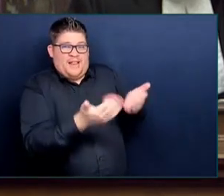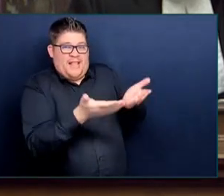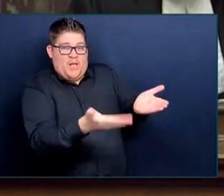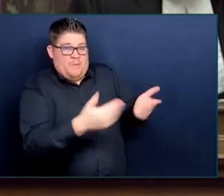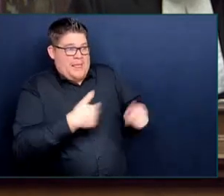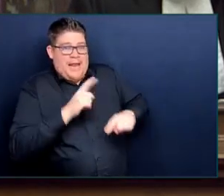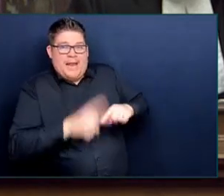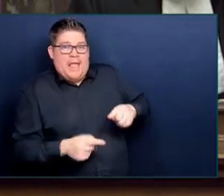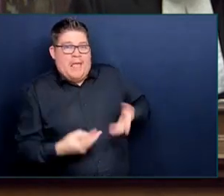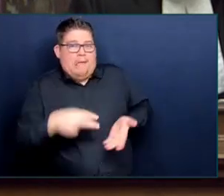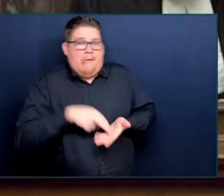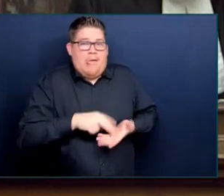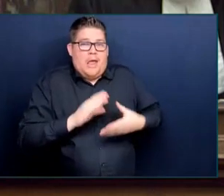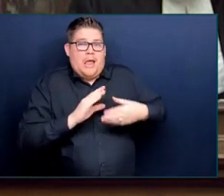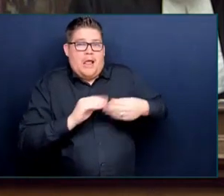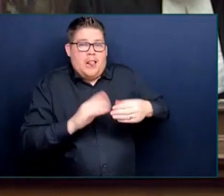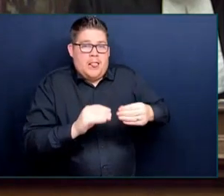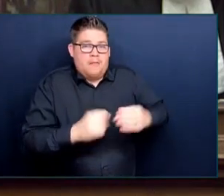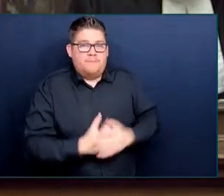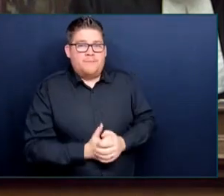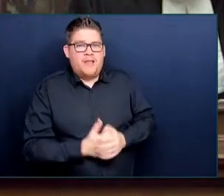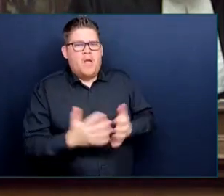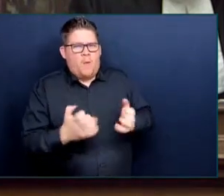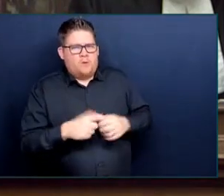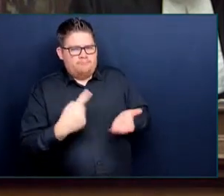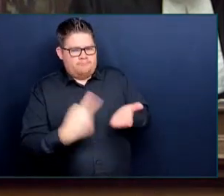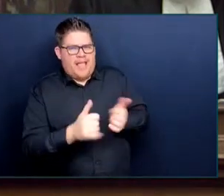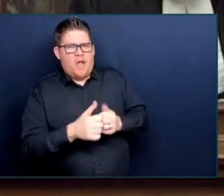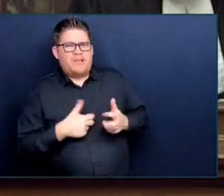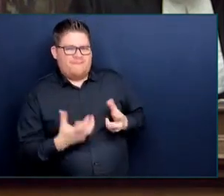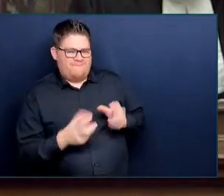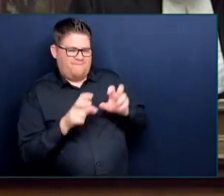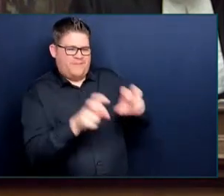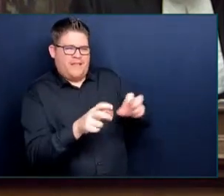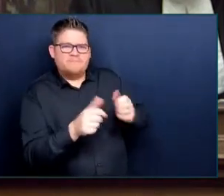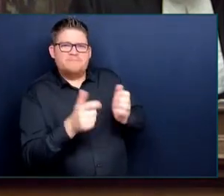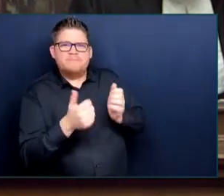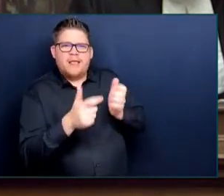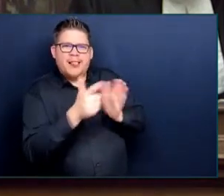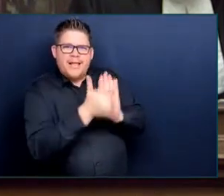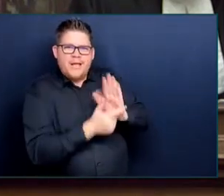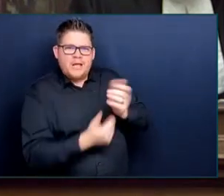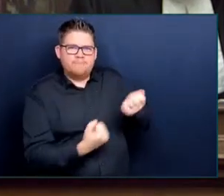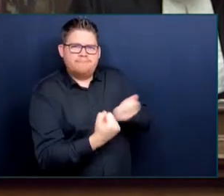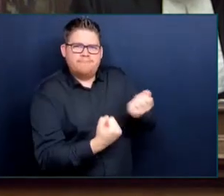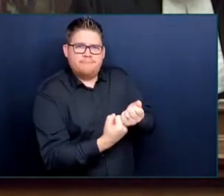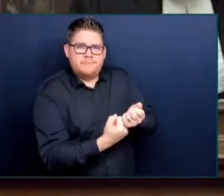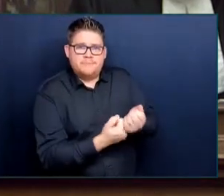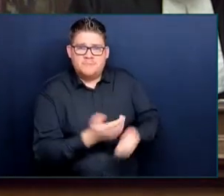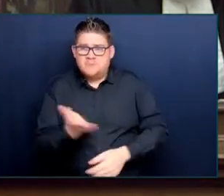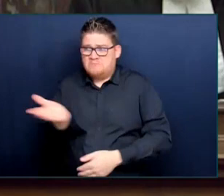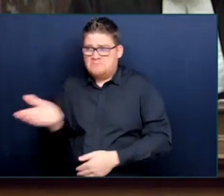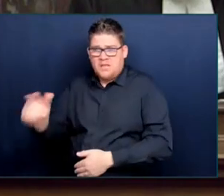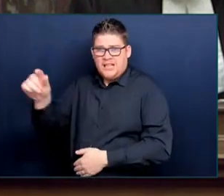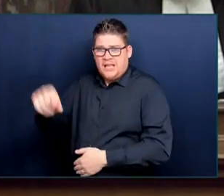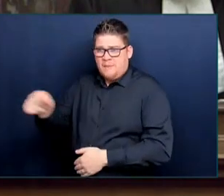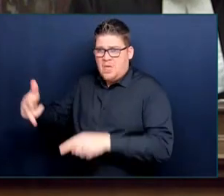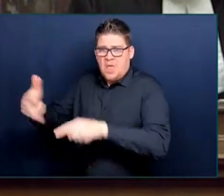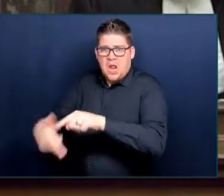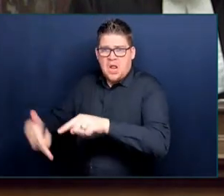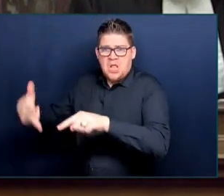government, Mr. Speaker, they had 40 per cent cuts across the board. And they cut family law services by 60 per cent.